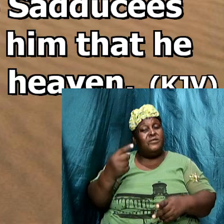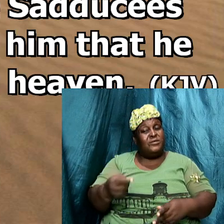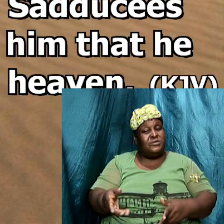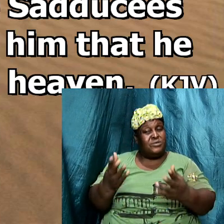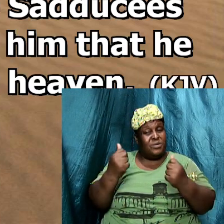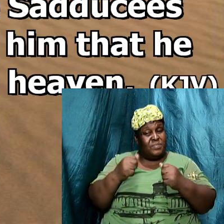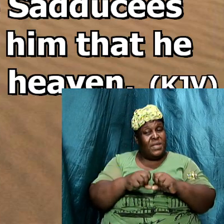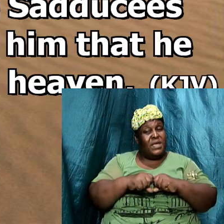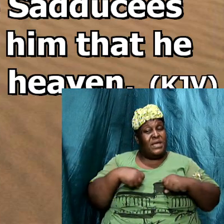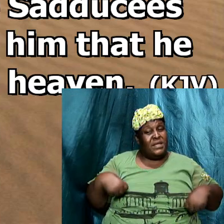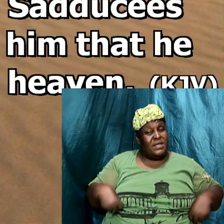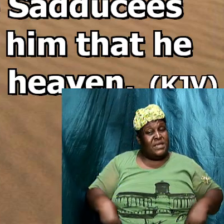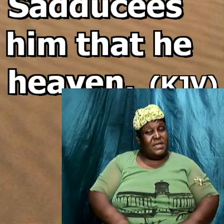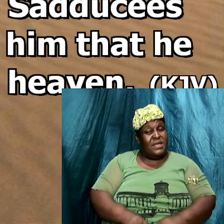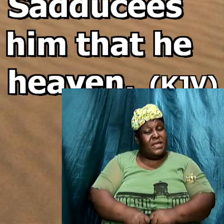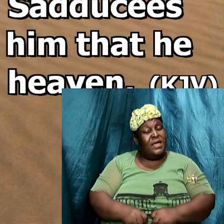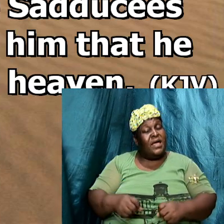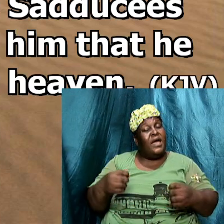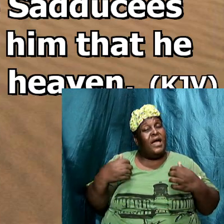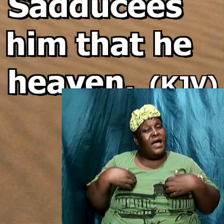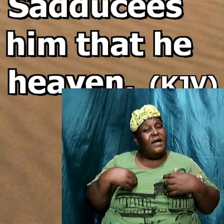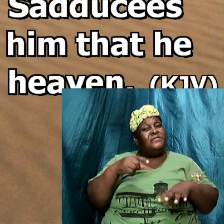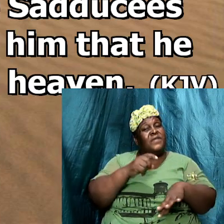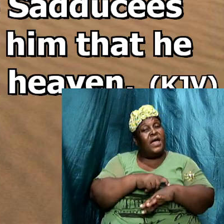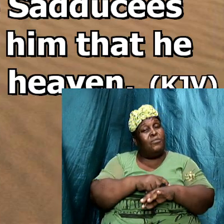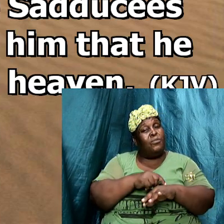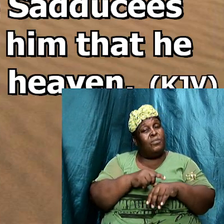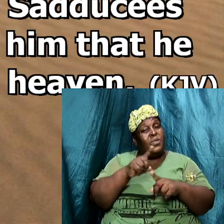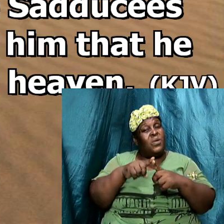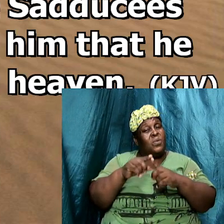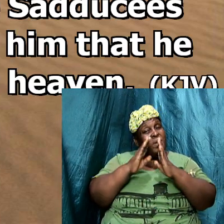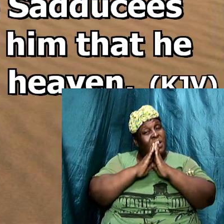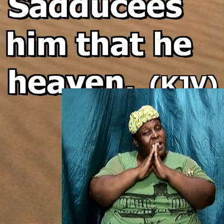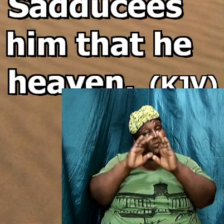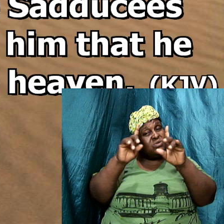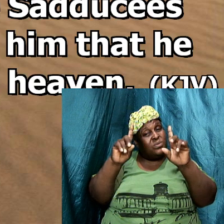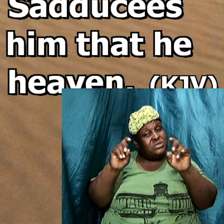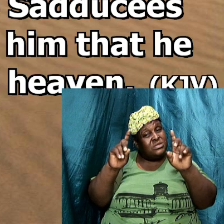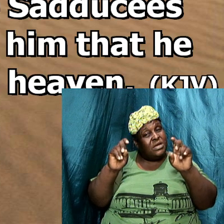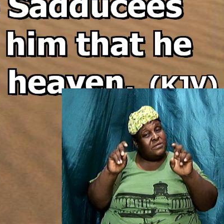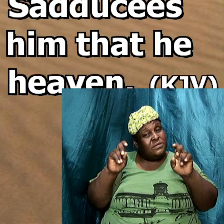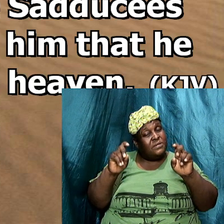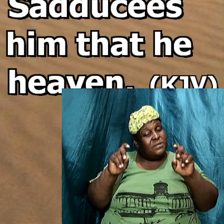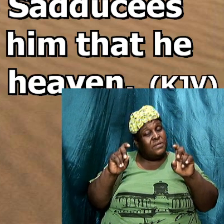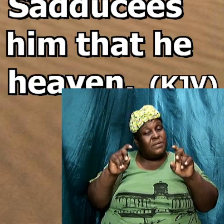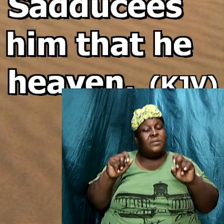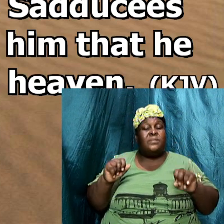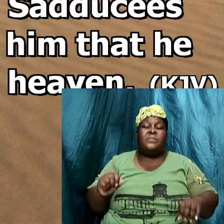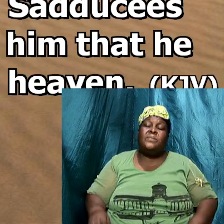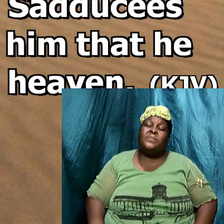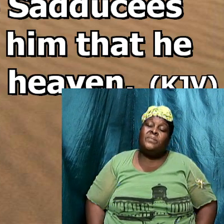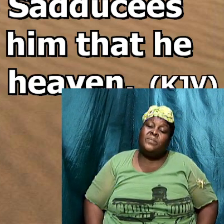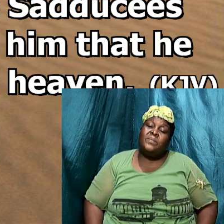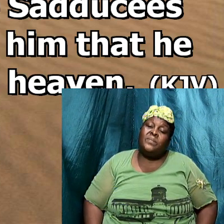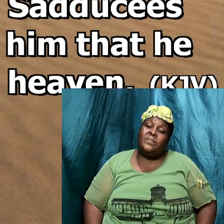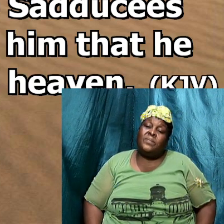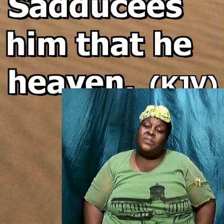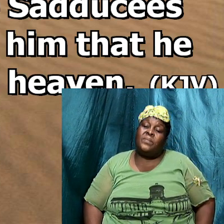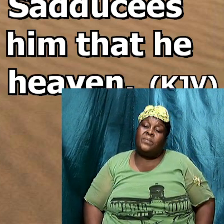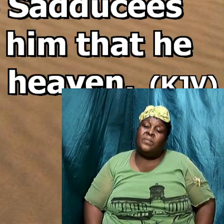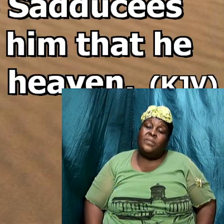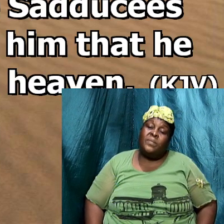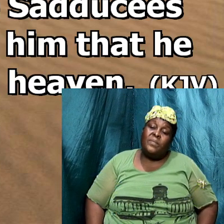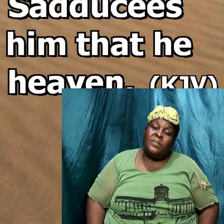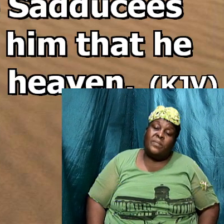the Sadducees had their time when they asked their question like earlier passages when we read when they asked about the man that died